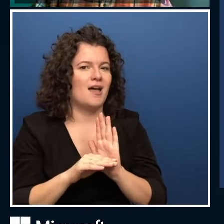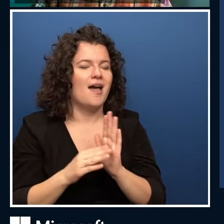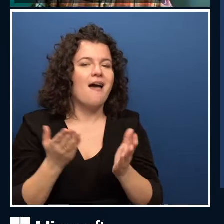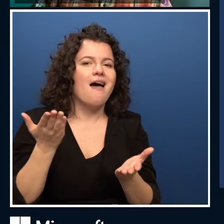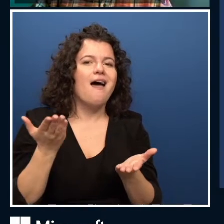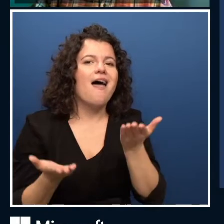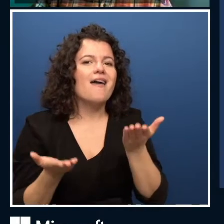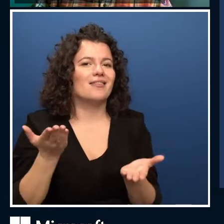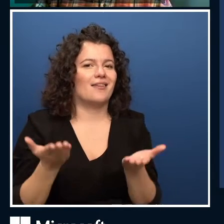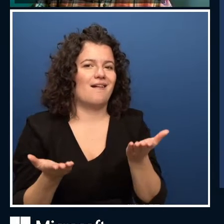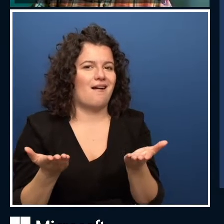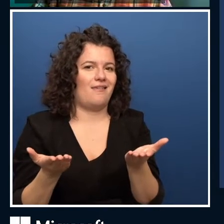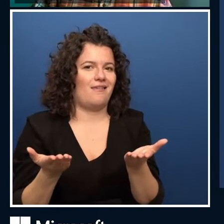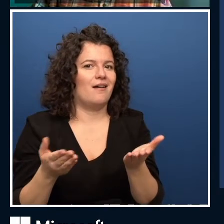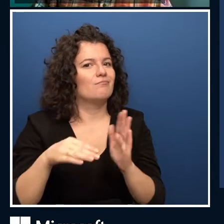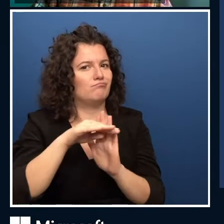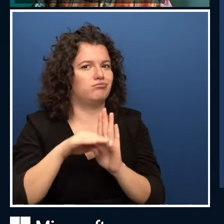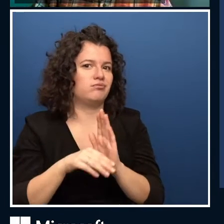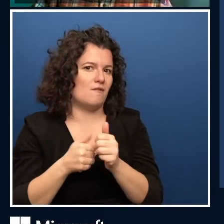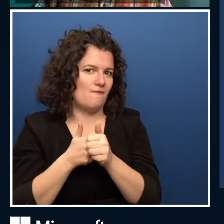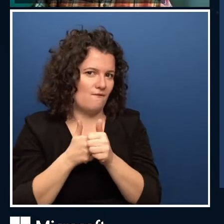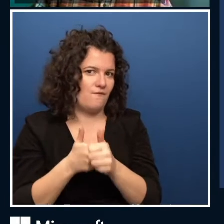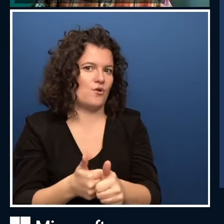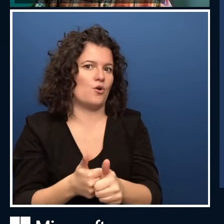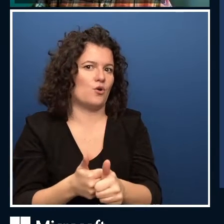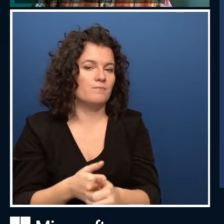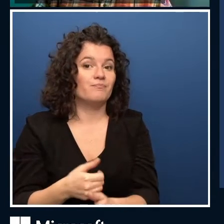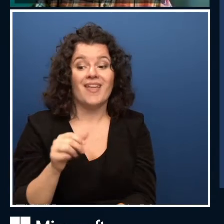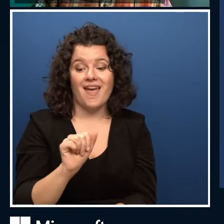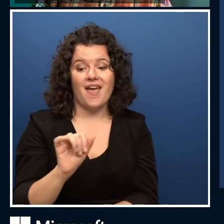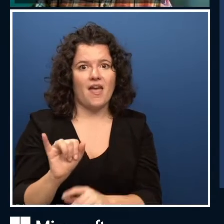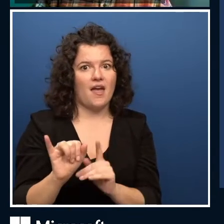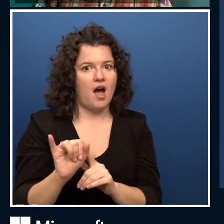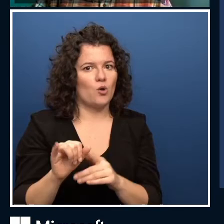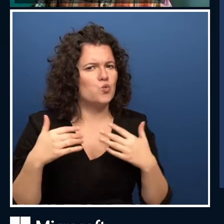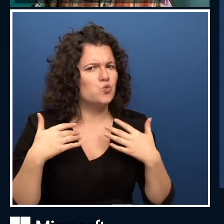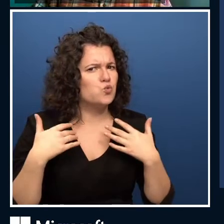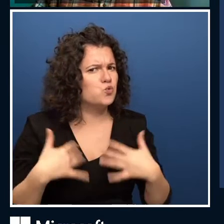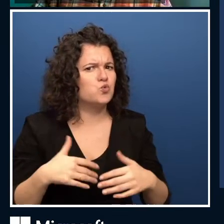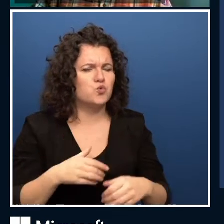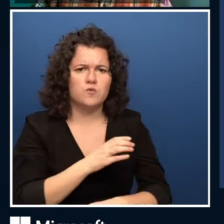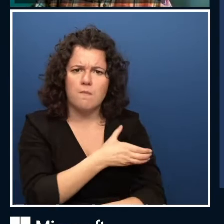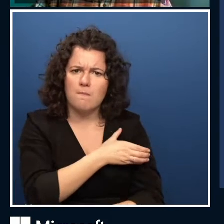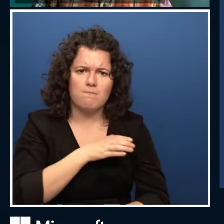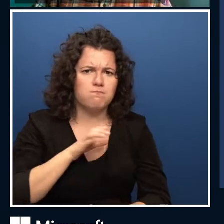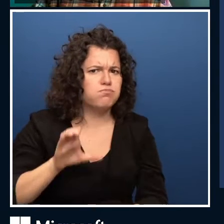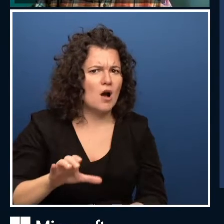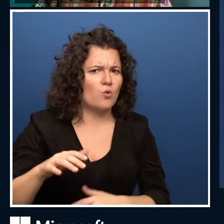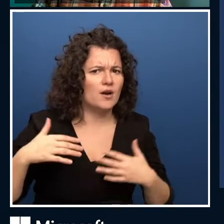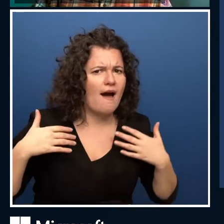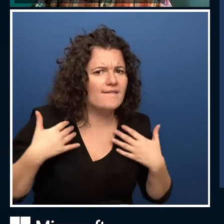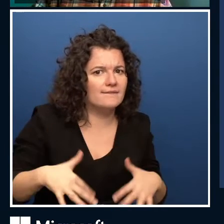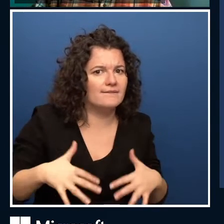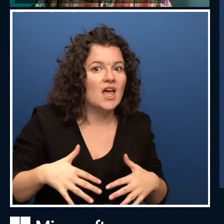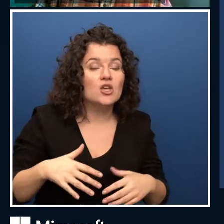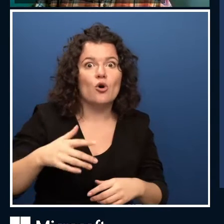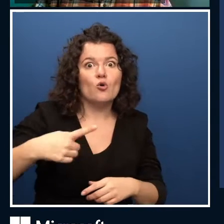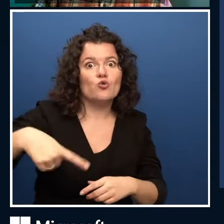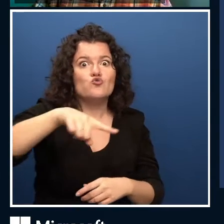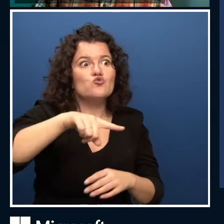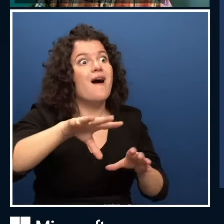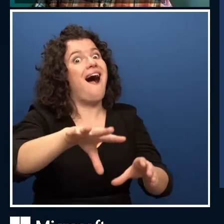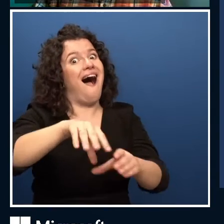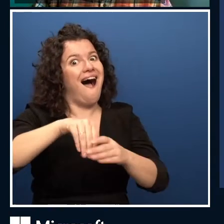but do always consider how you are using it in your products. So for example, with face recognition, Microsoft is